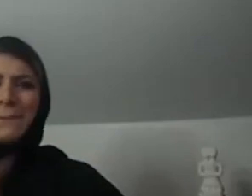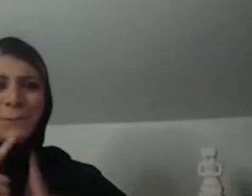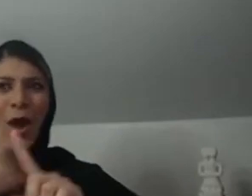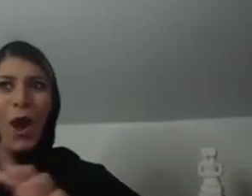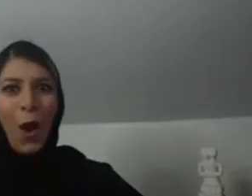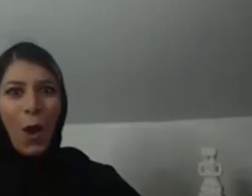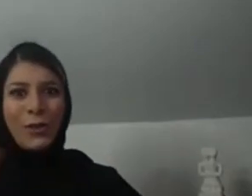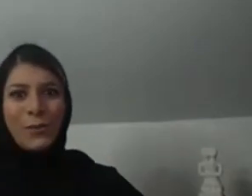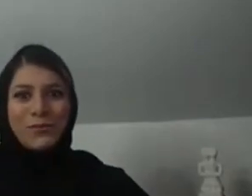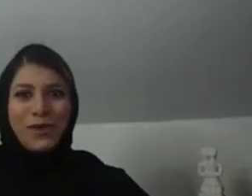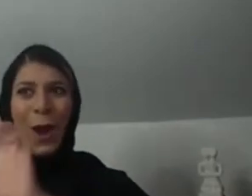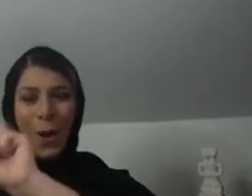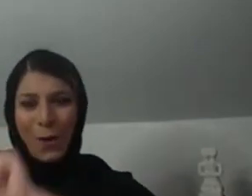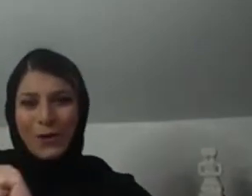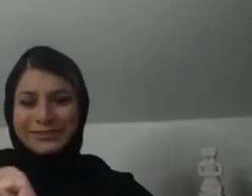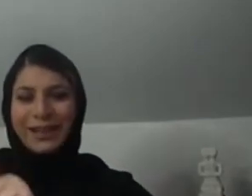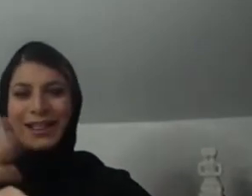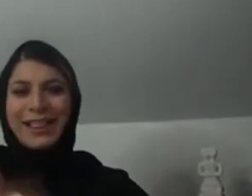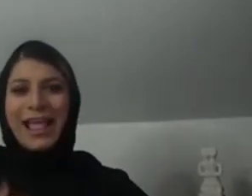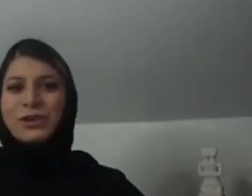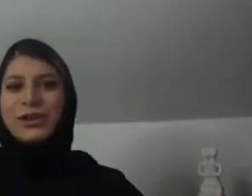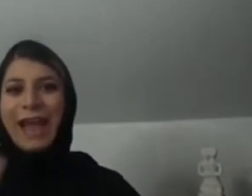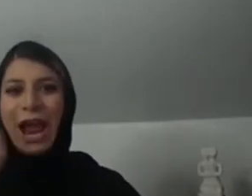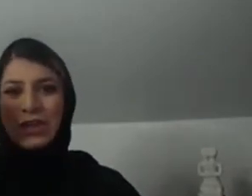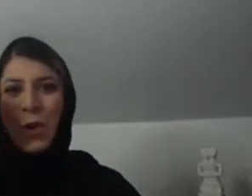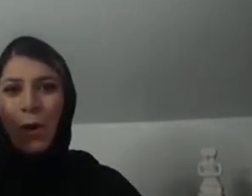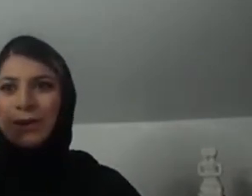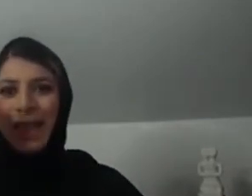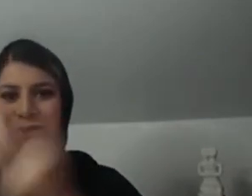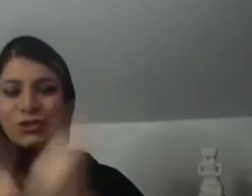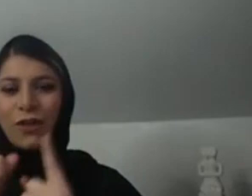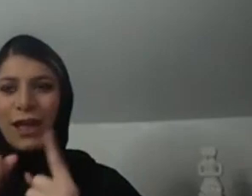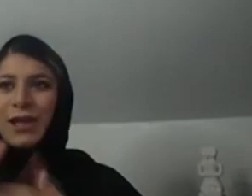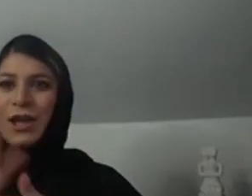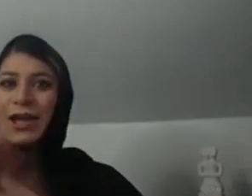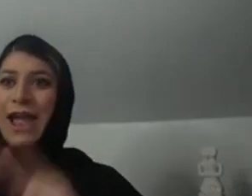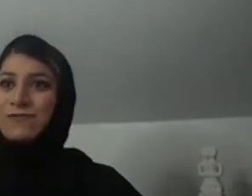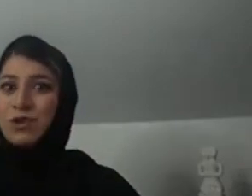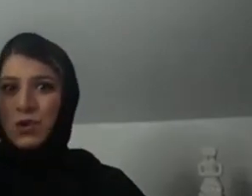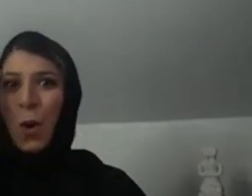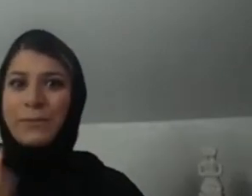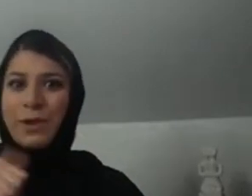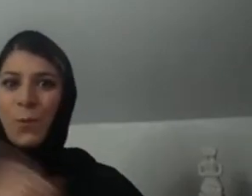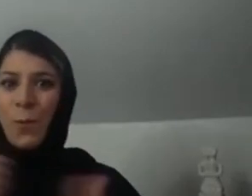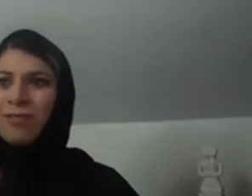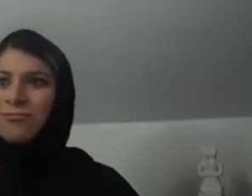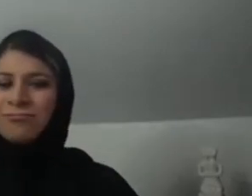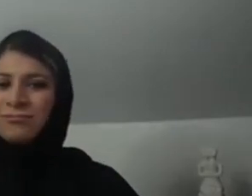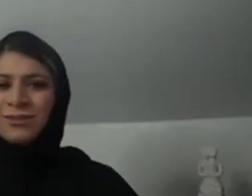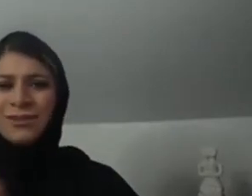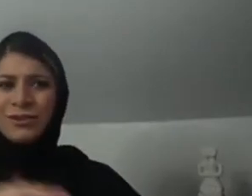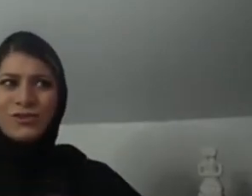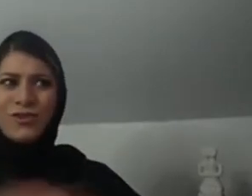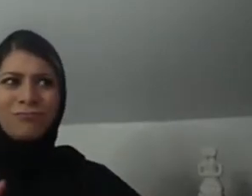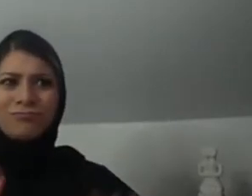it can put people on, on, on the defensive. So I have to be mindful of how people are perceiving me. And I do